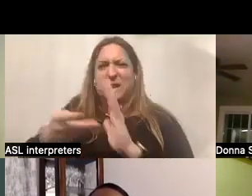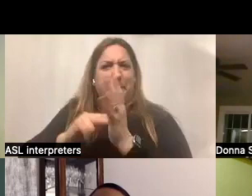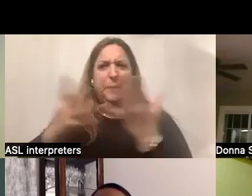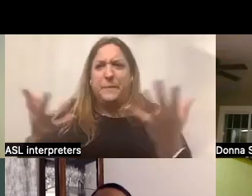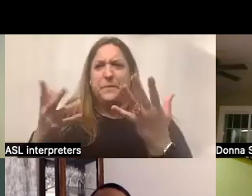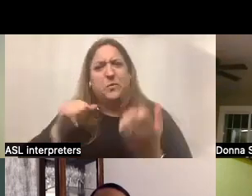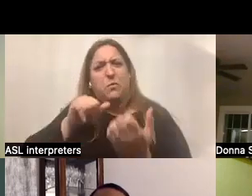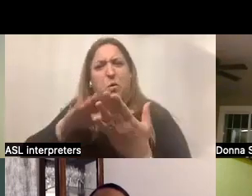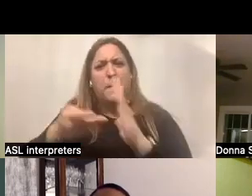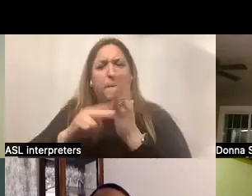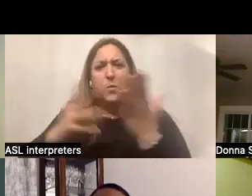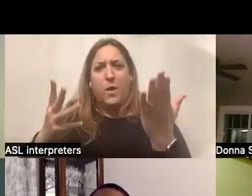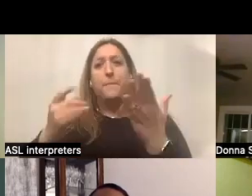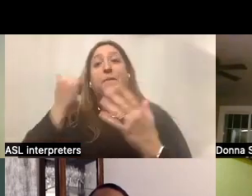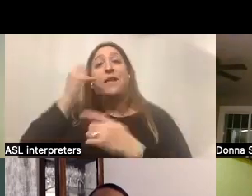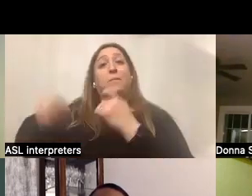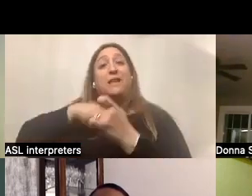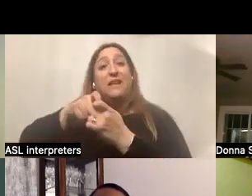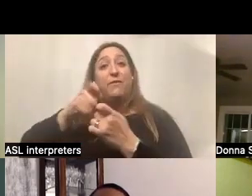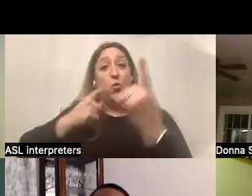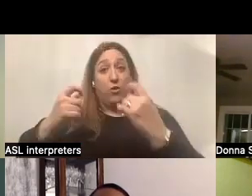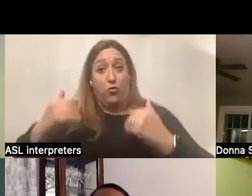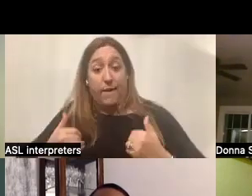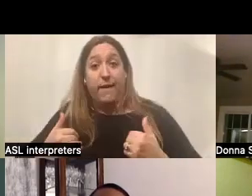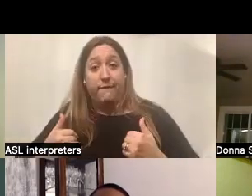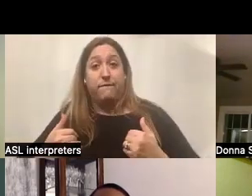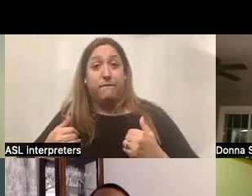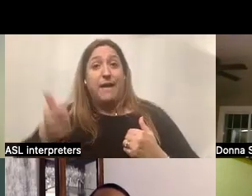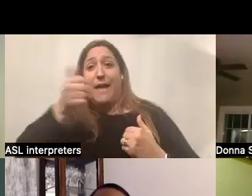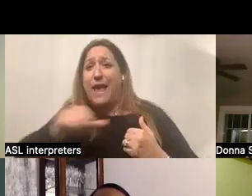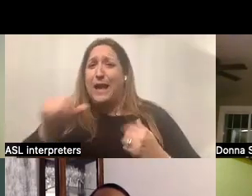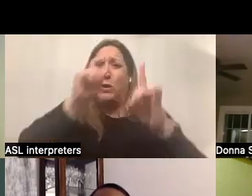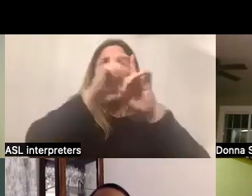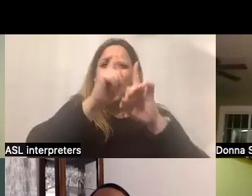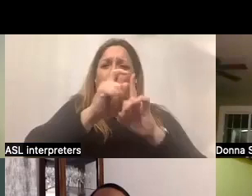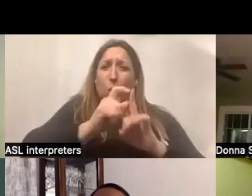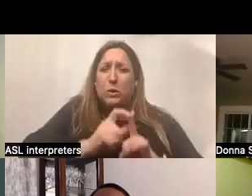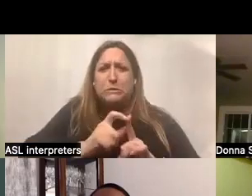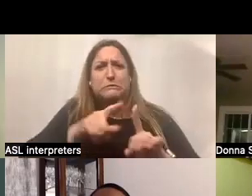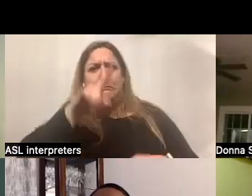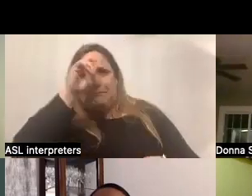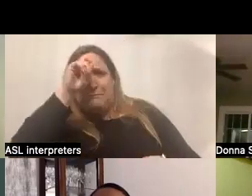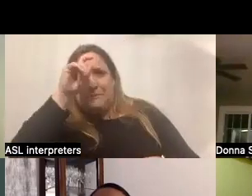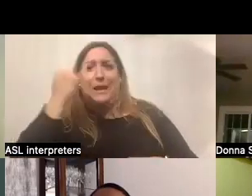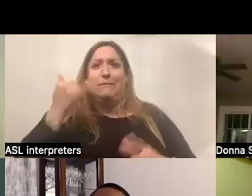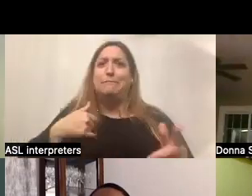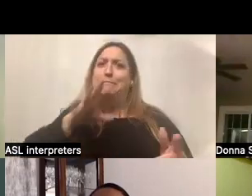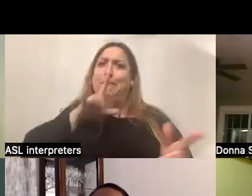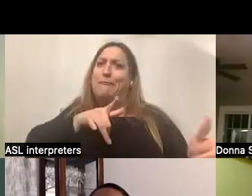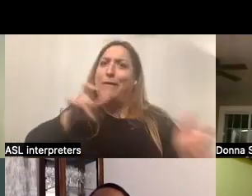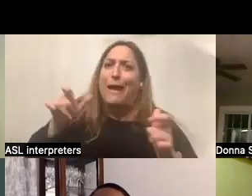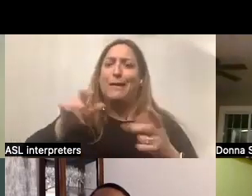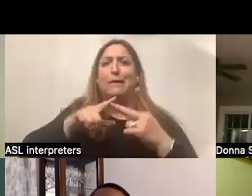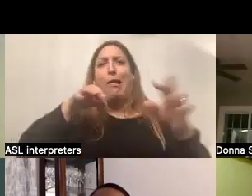And if you have specific questions about any of these terms, if I'm going too fast, if